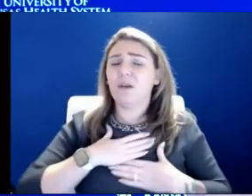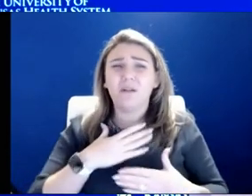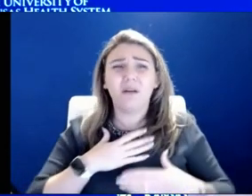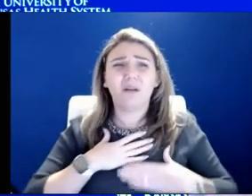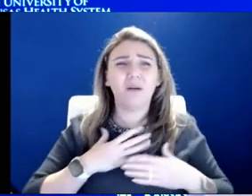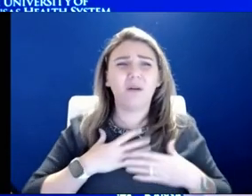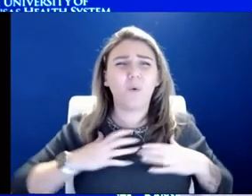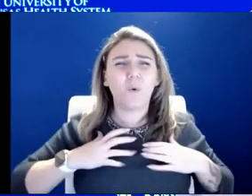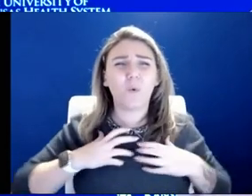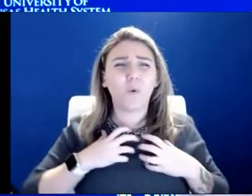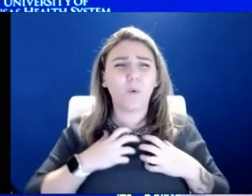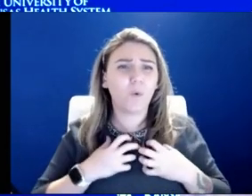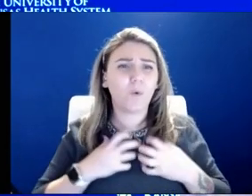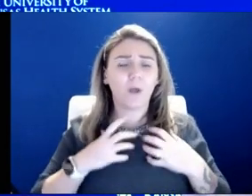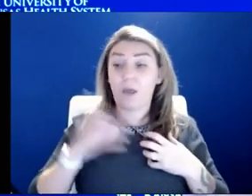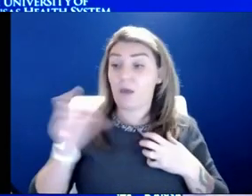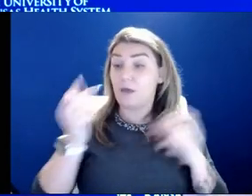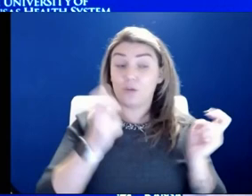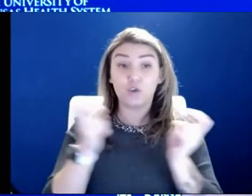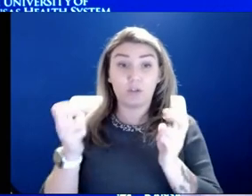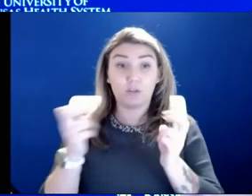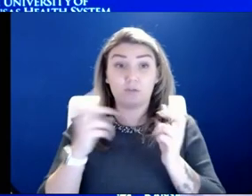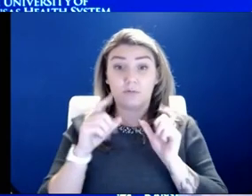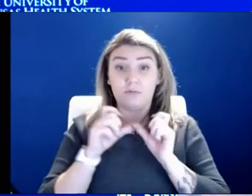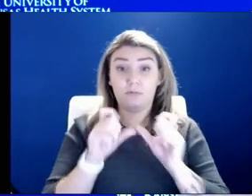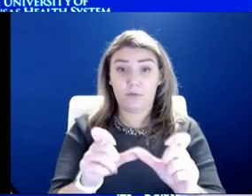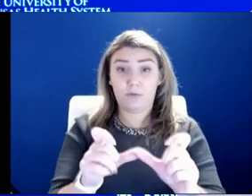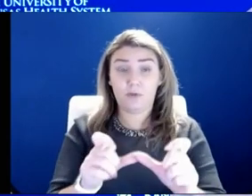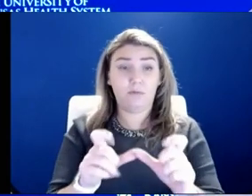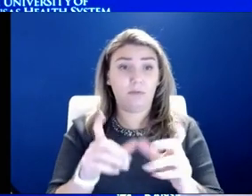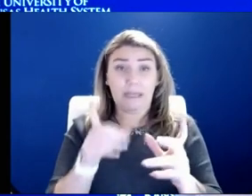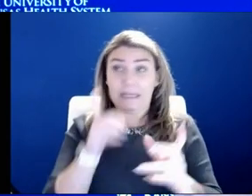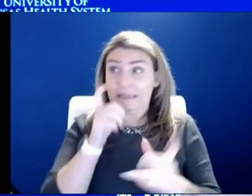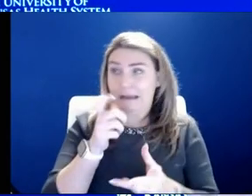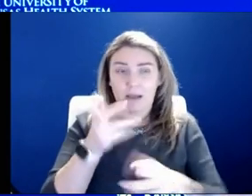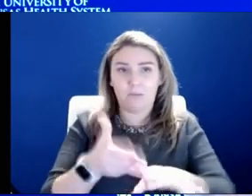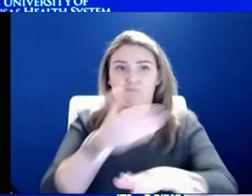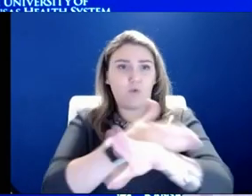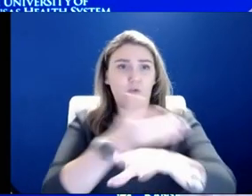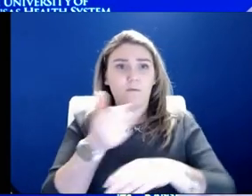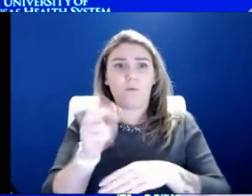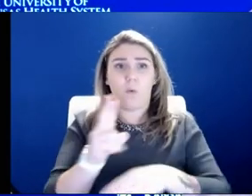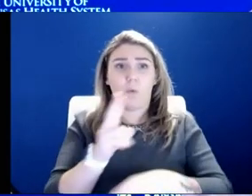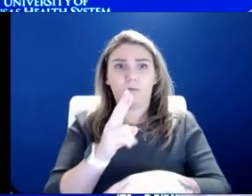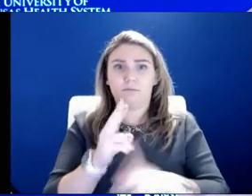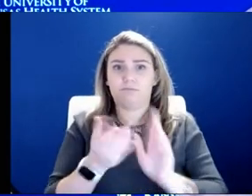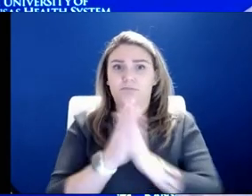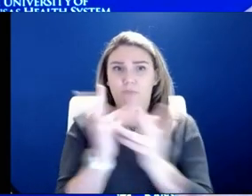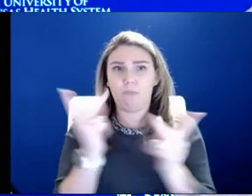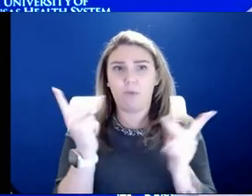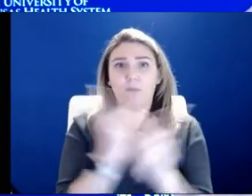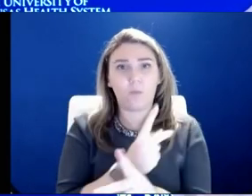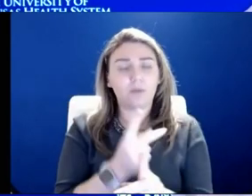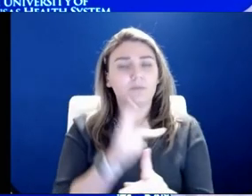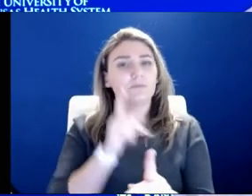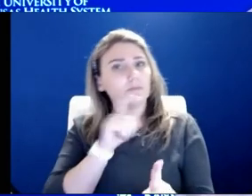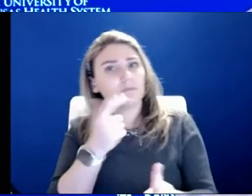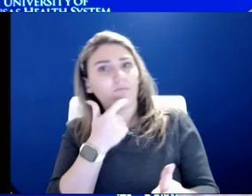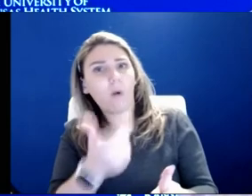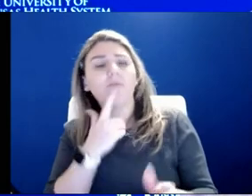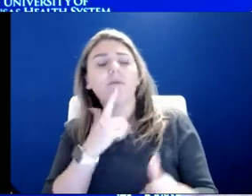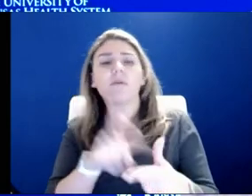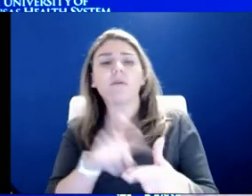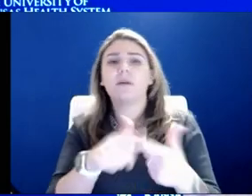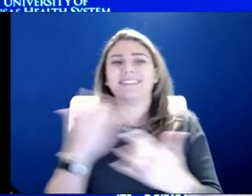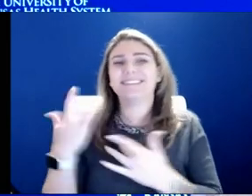issues now which are continuing to either go on, not get better, or actually get worse. And those are really the typical ones